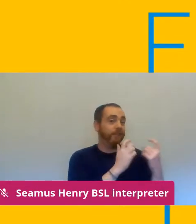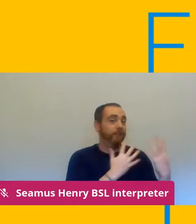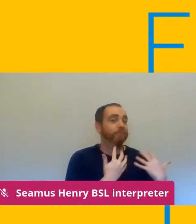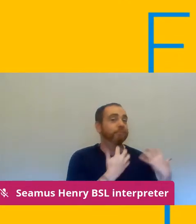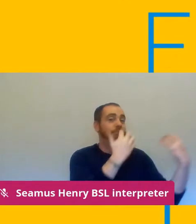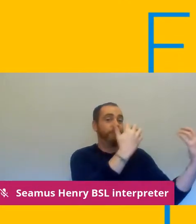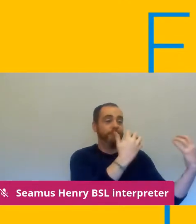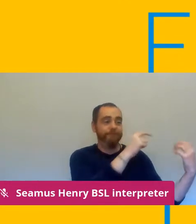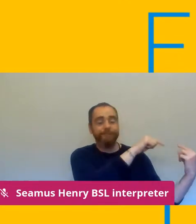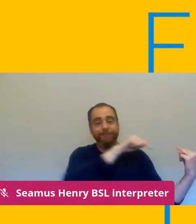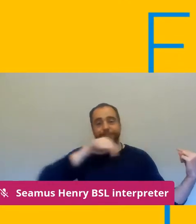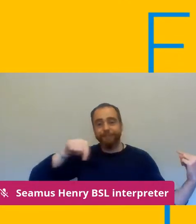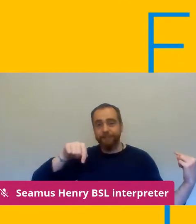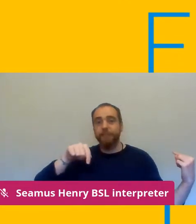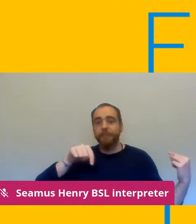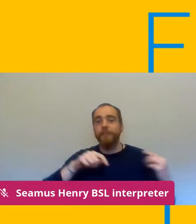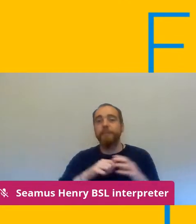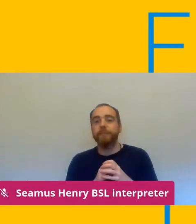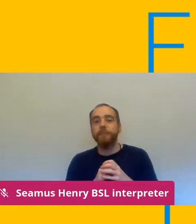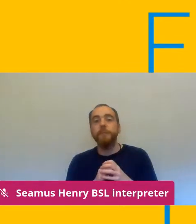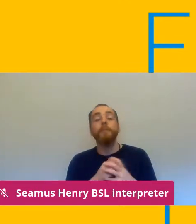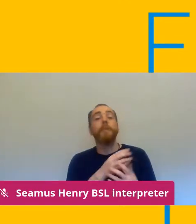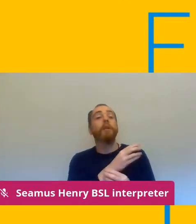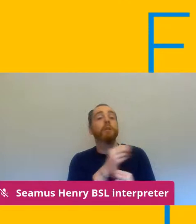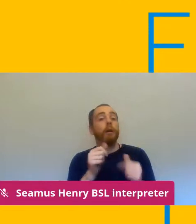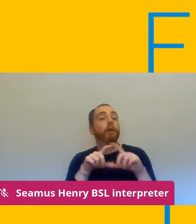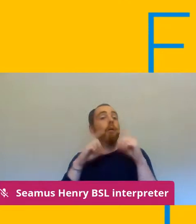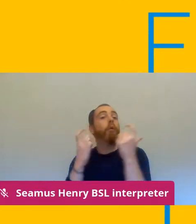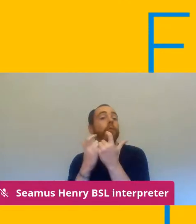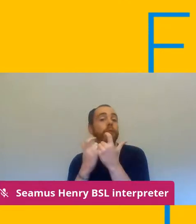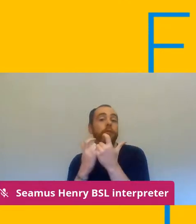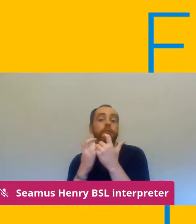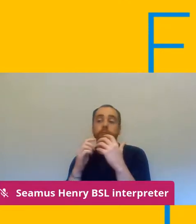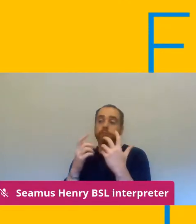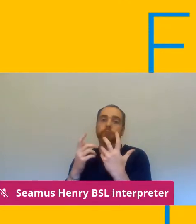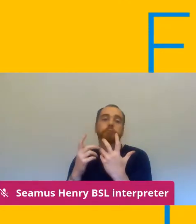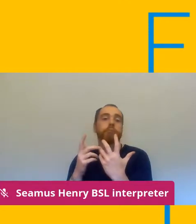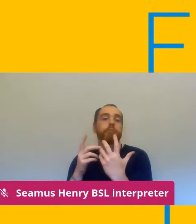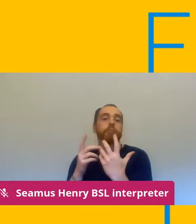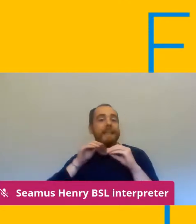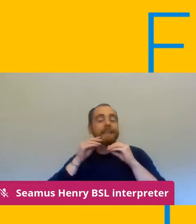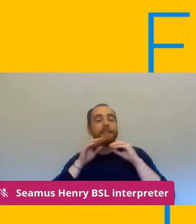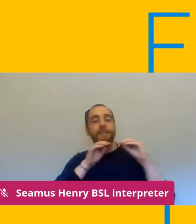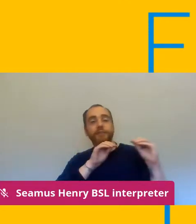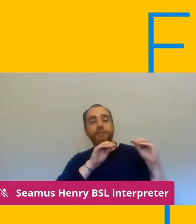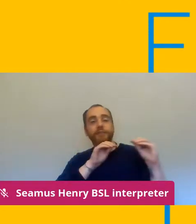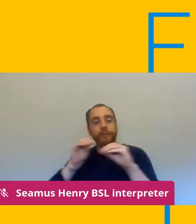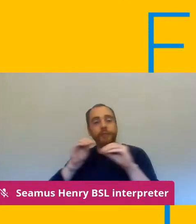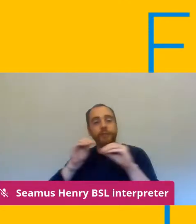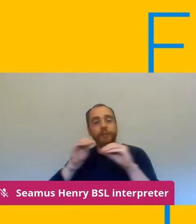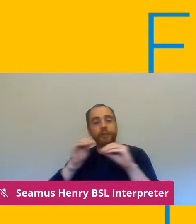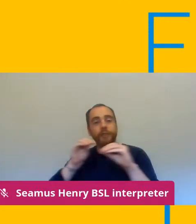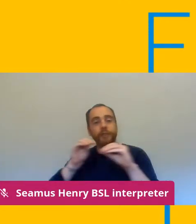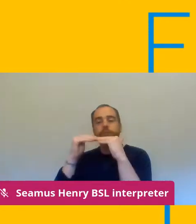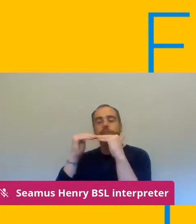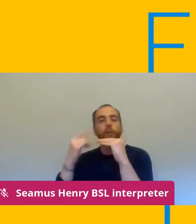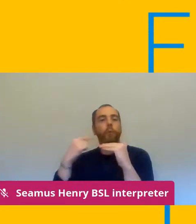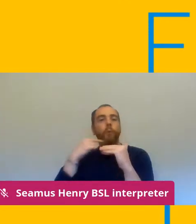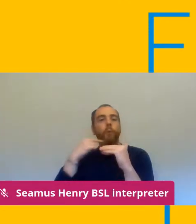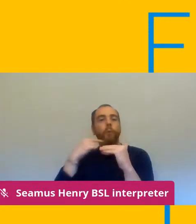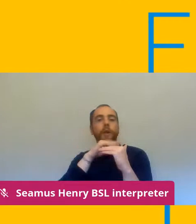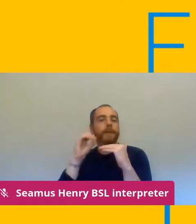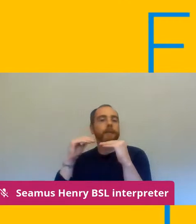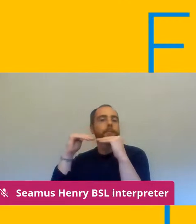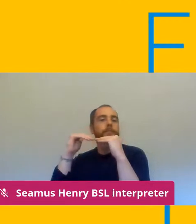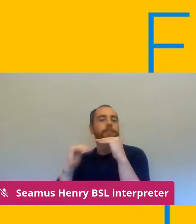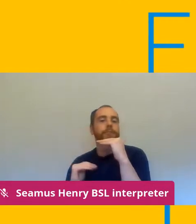below 100 face-to-face many of them have uh reasonably uh adequate um blended models in place and